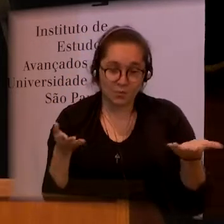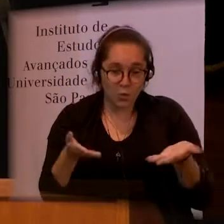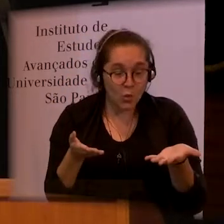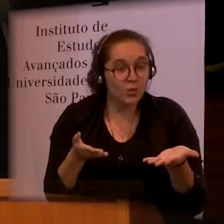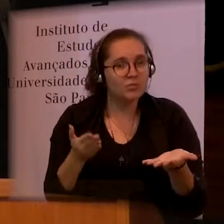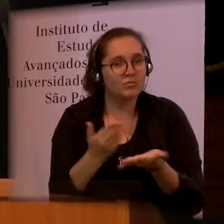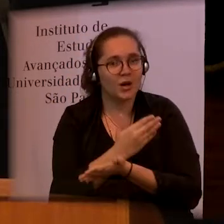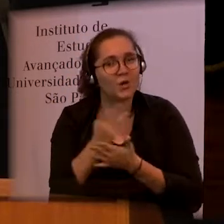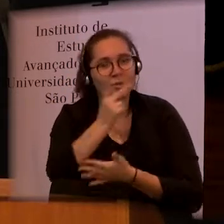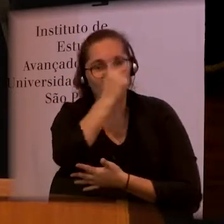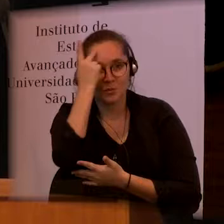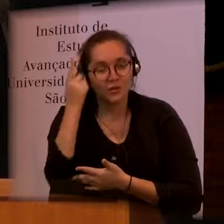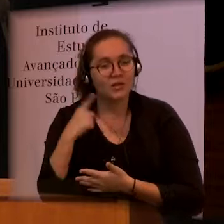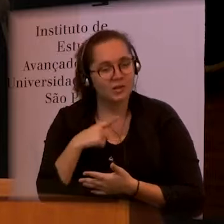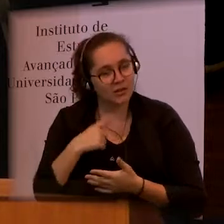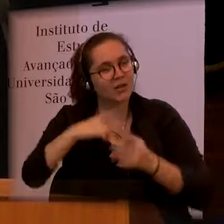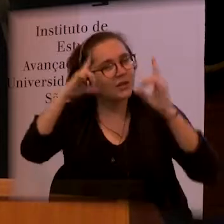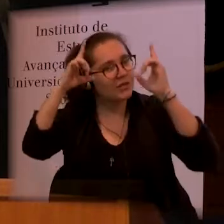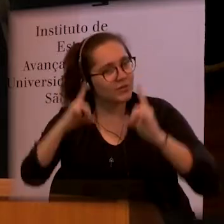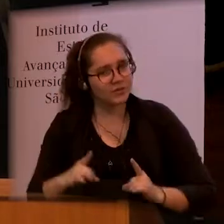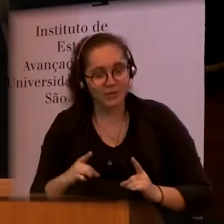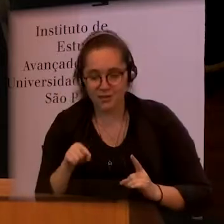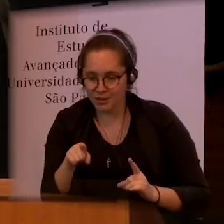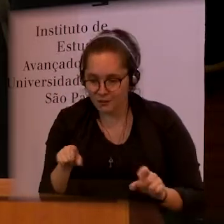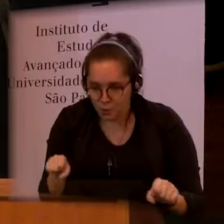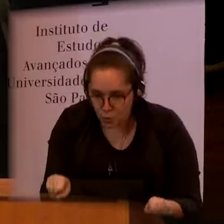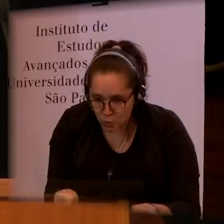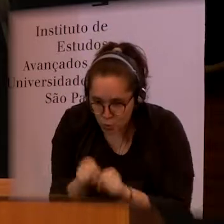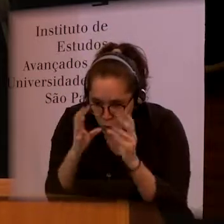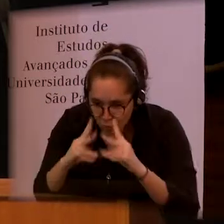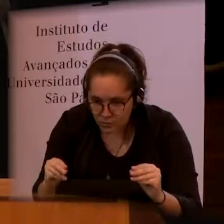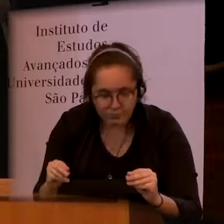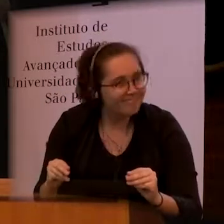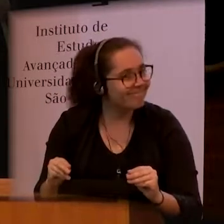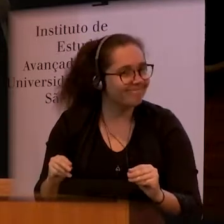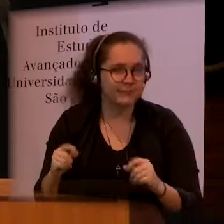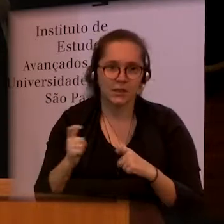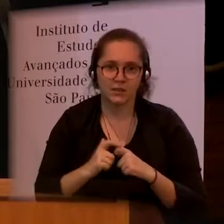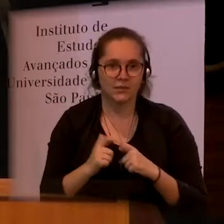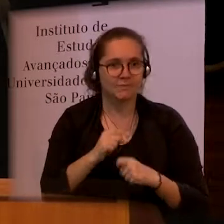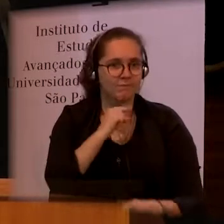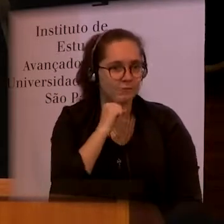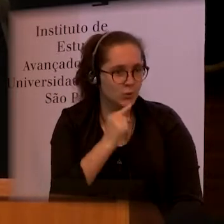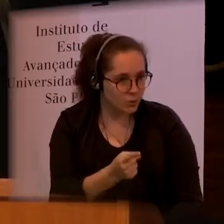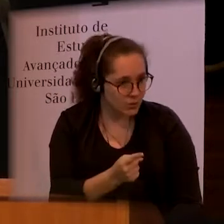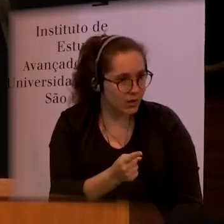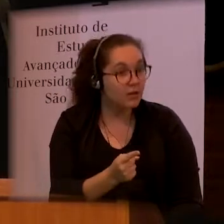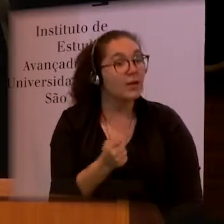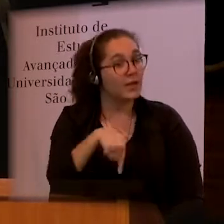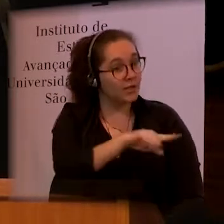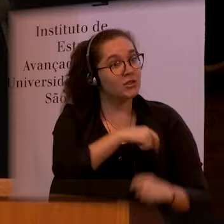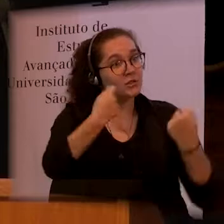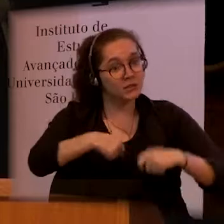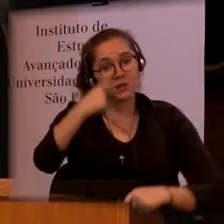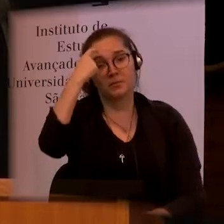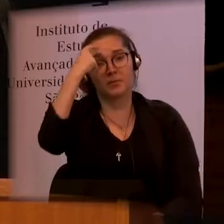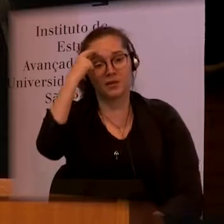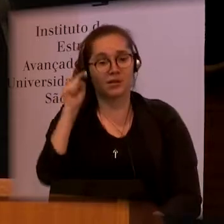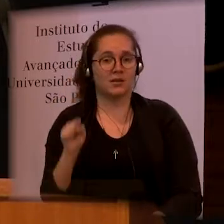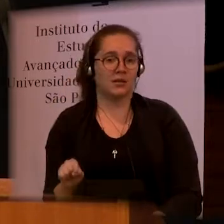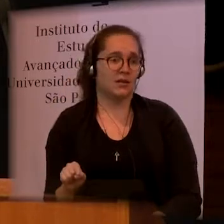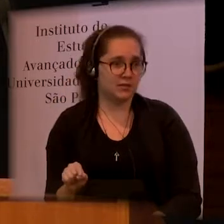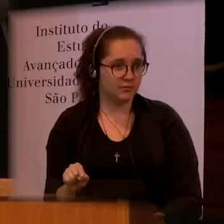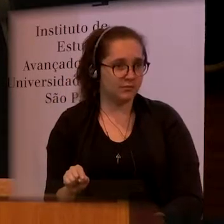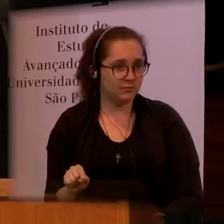cured by medicine and that we need to have a way of thinking about them as well. And that there are influences on